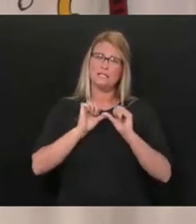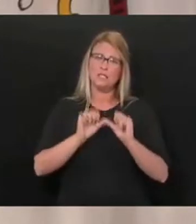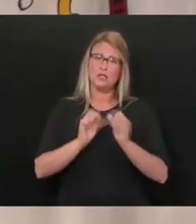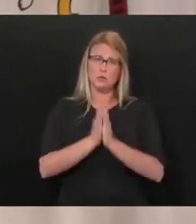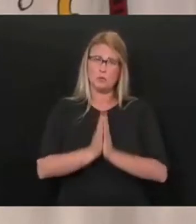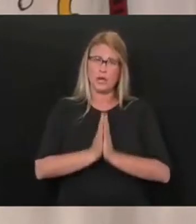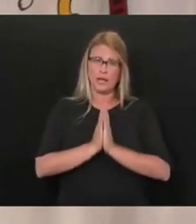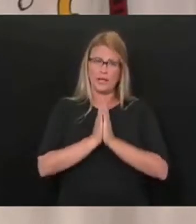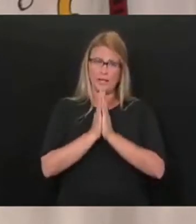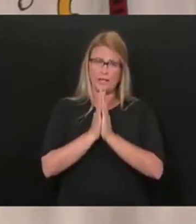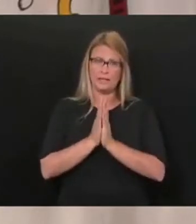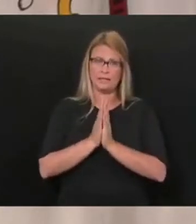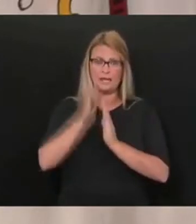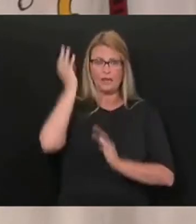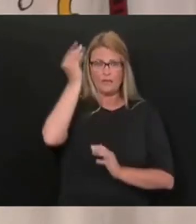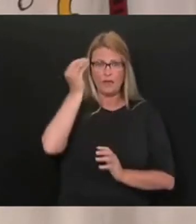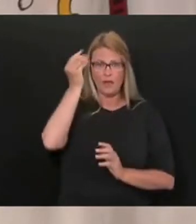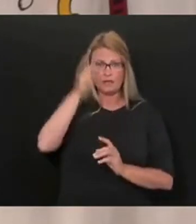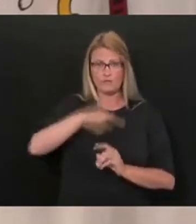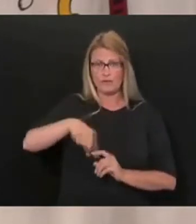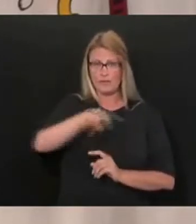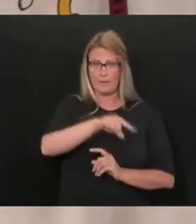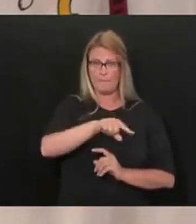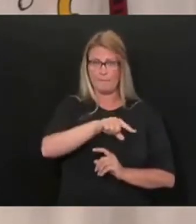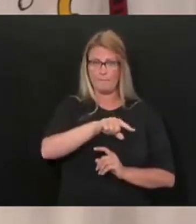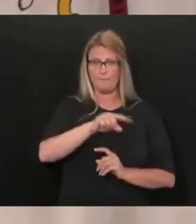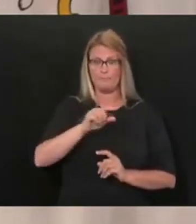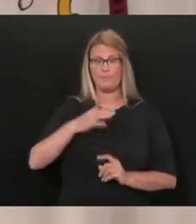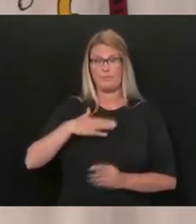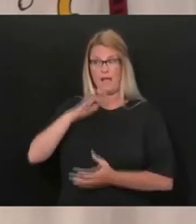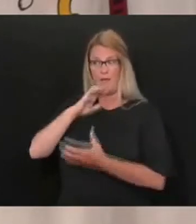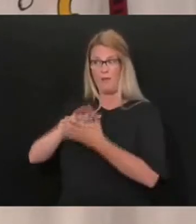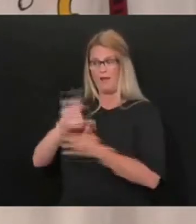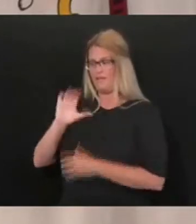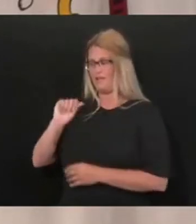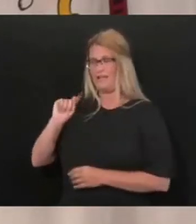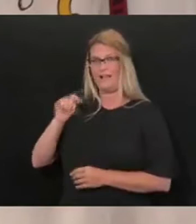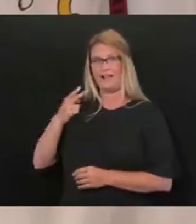in your thoughts, your prayers. Kathy and I sure will.